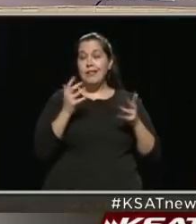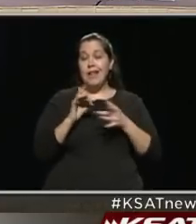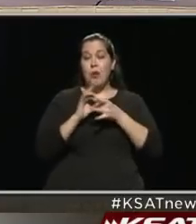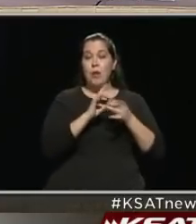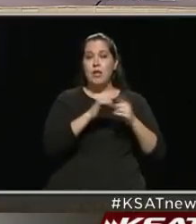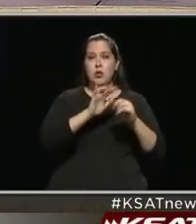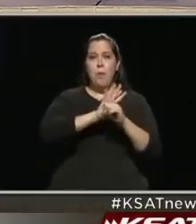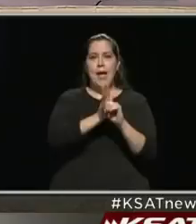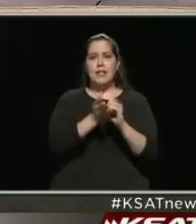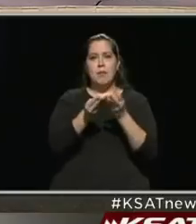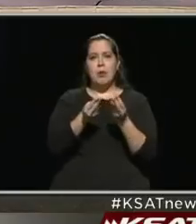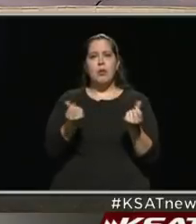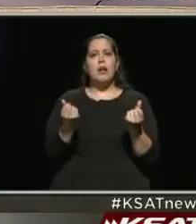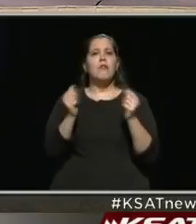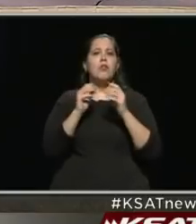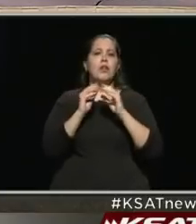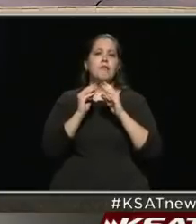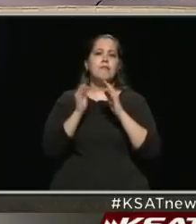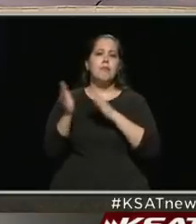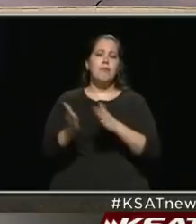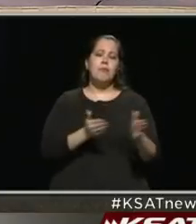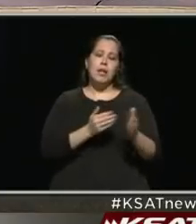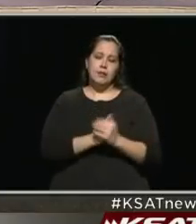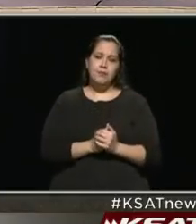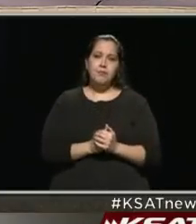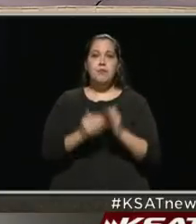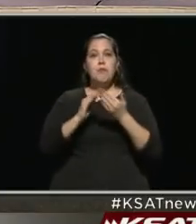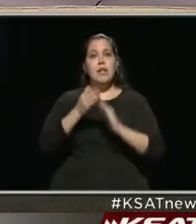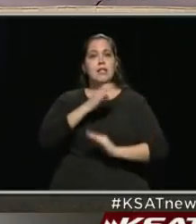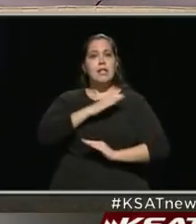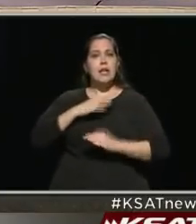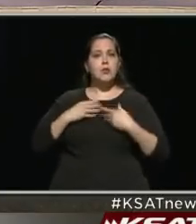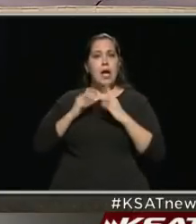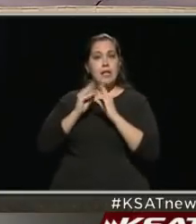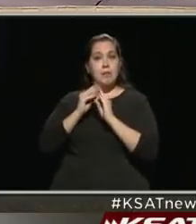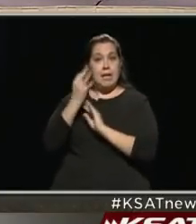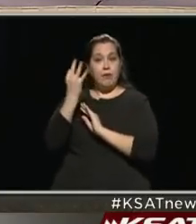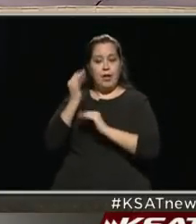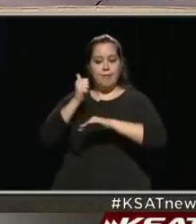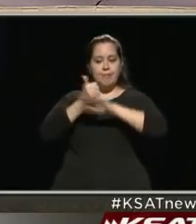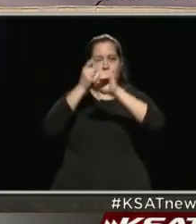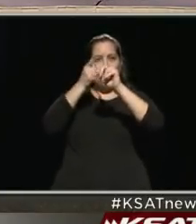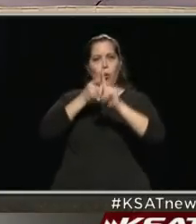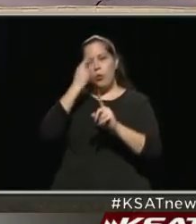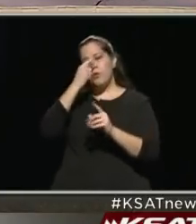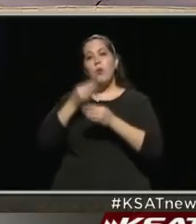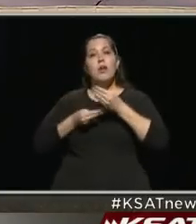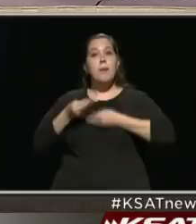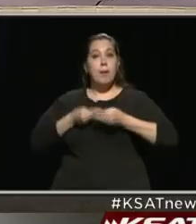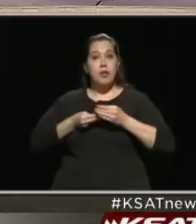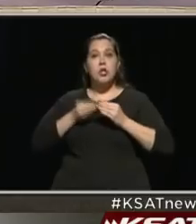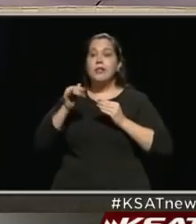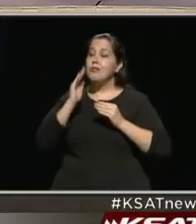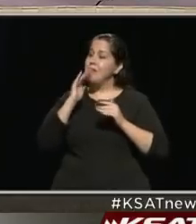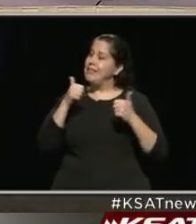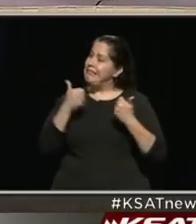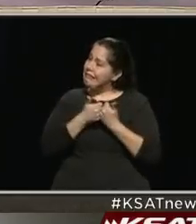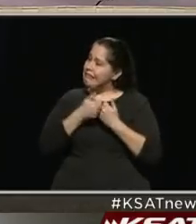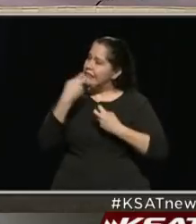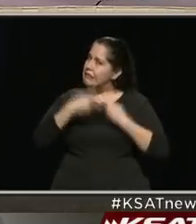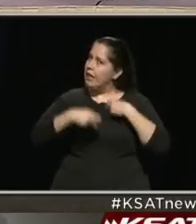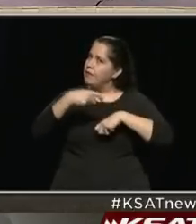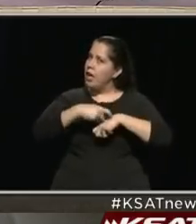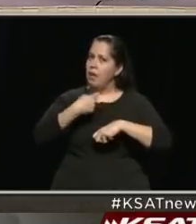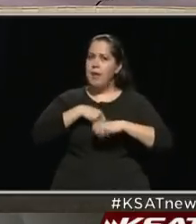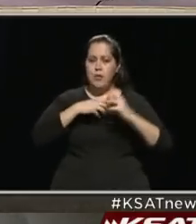pandemic recovery strategy as well. The City Council meets this Friday to lay out the goals for the budget, and this is going to be a challenging time as we